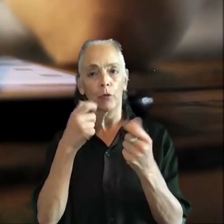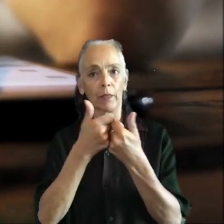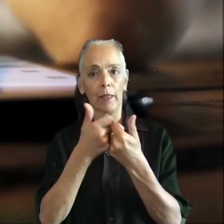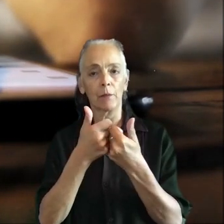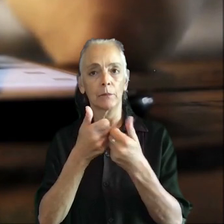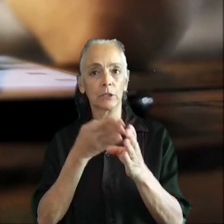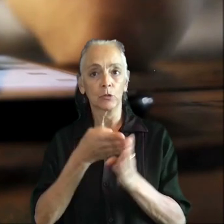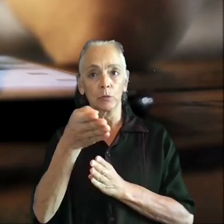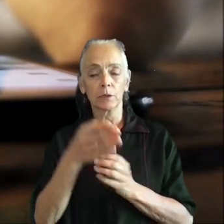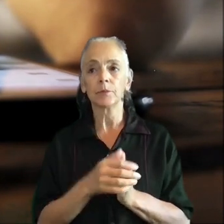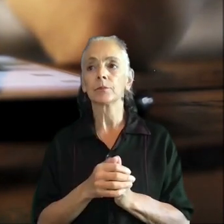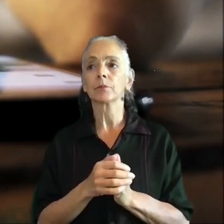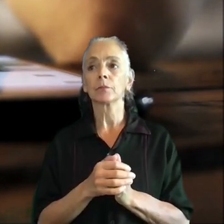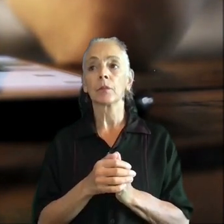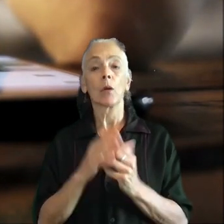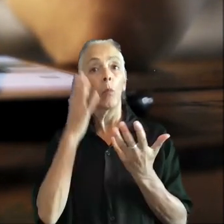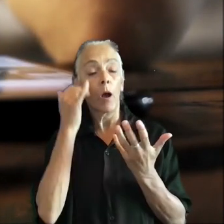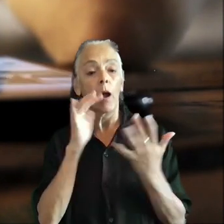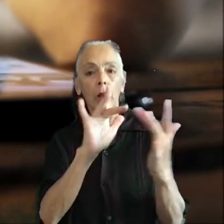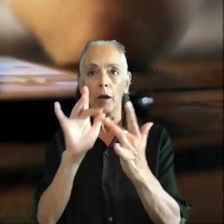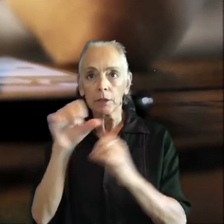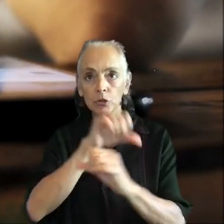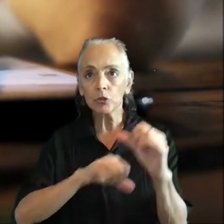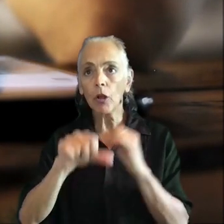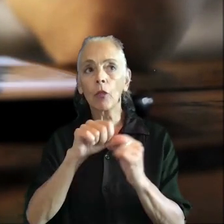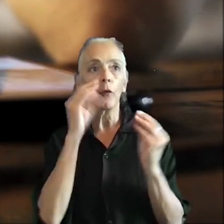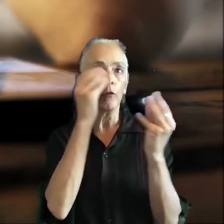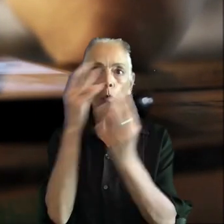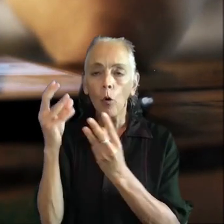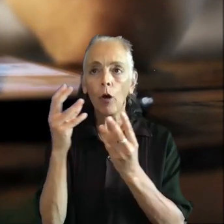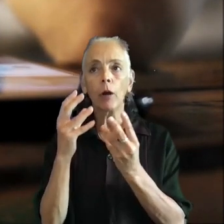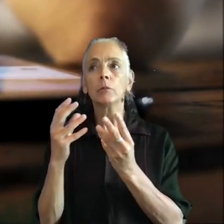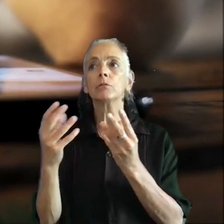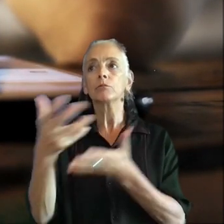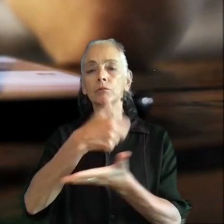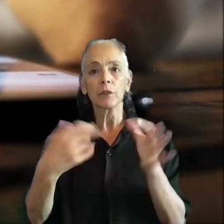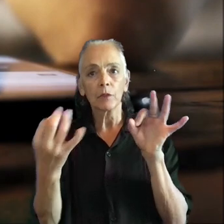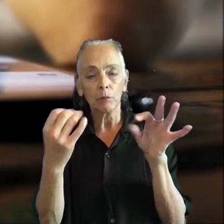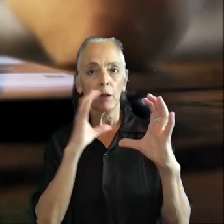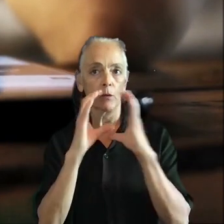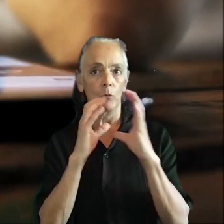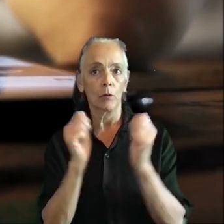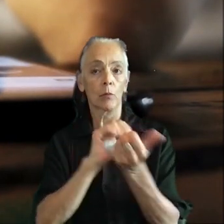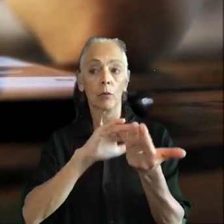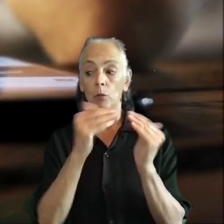To be in contact, to inform, to get feedback and to communicate with the community.